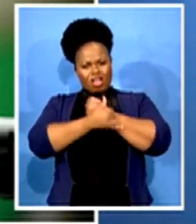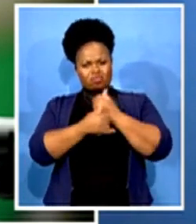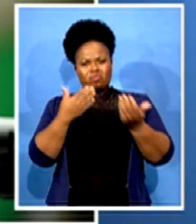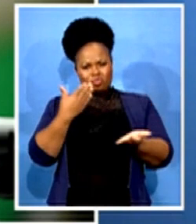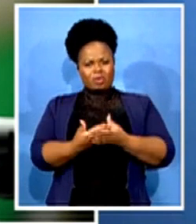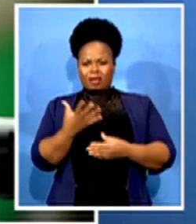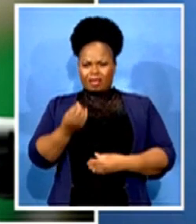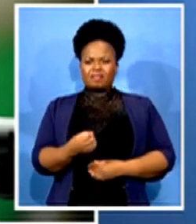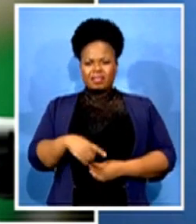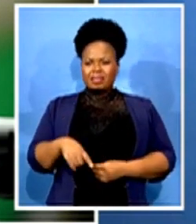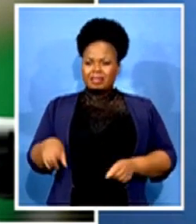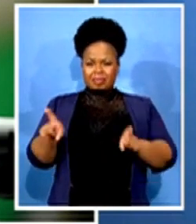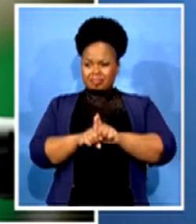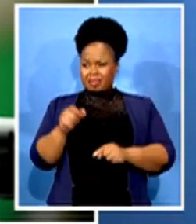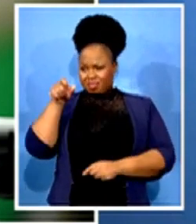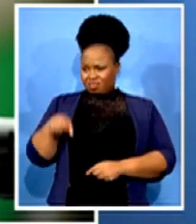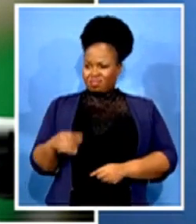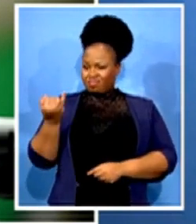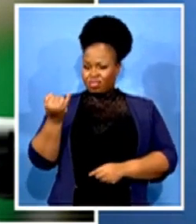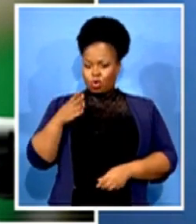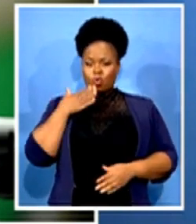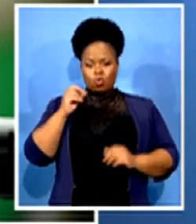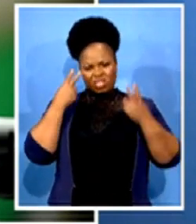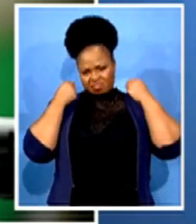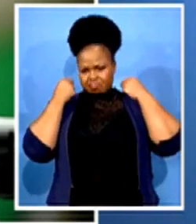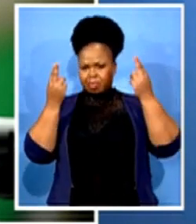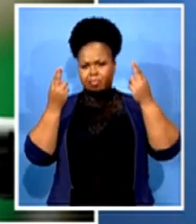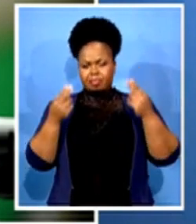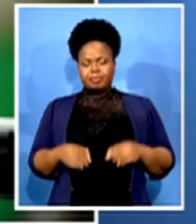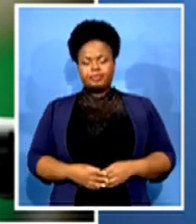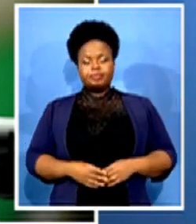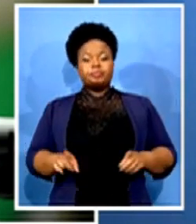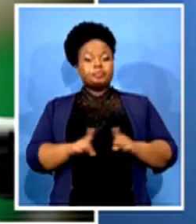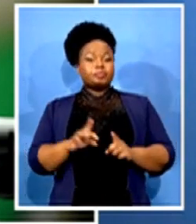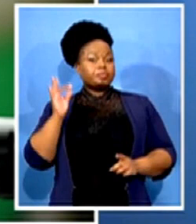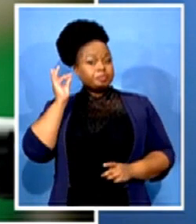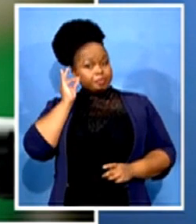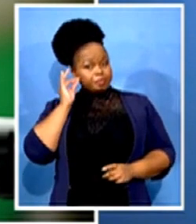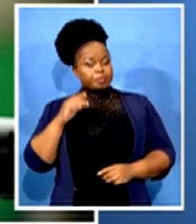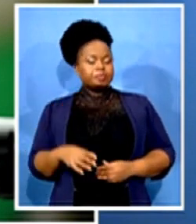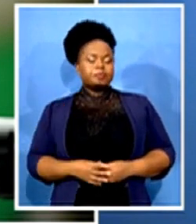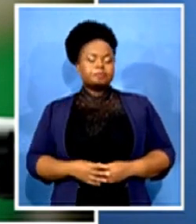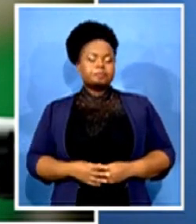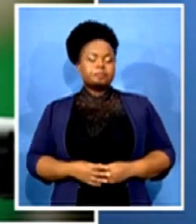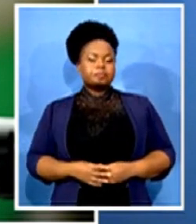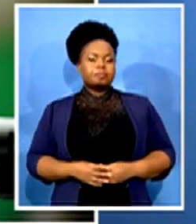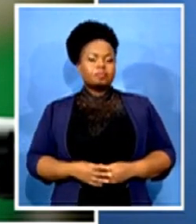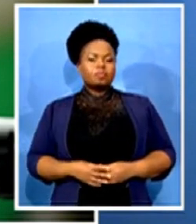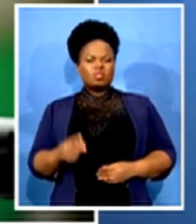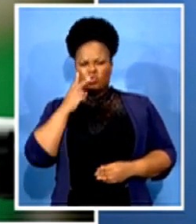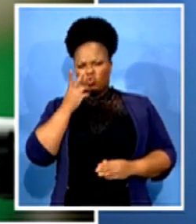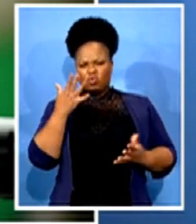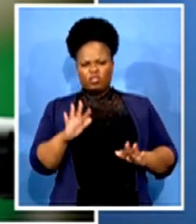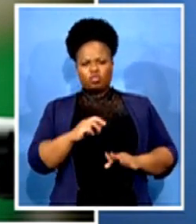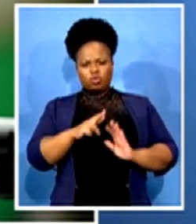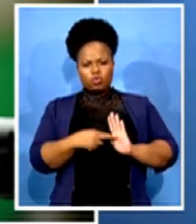up. You had also you witness his role also during the time the UDF was